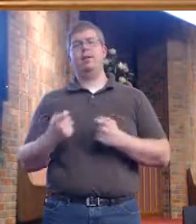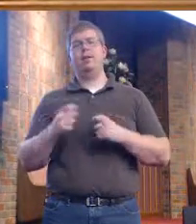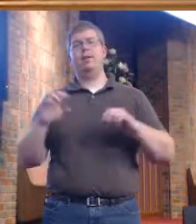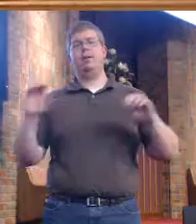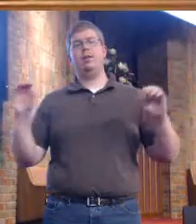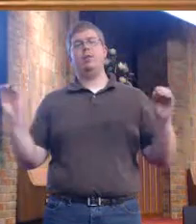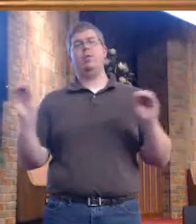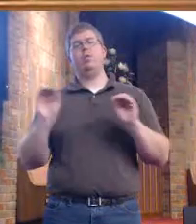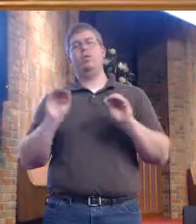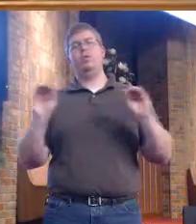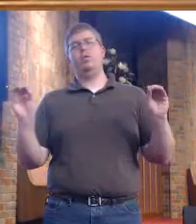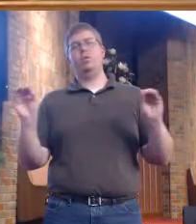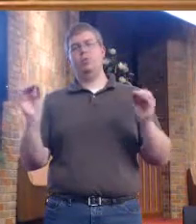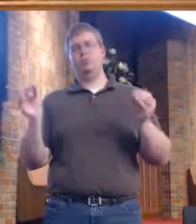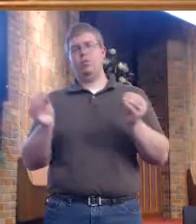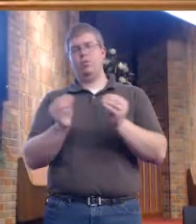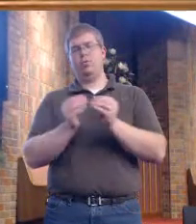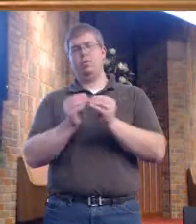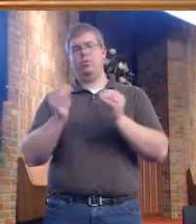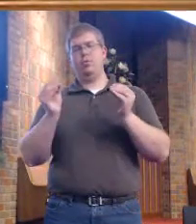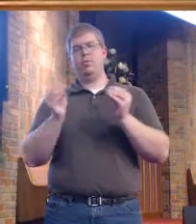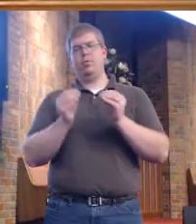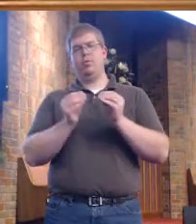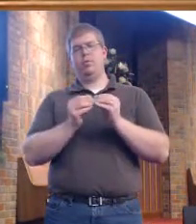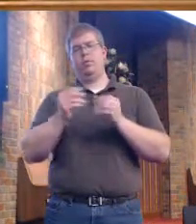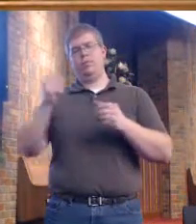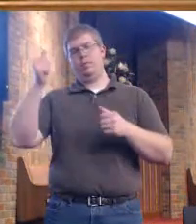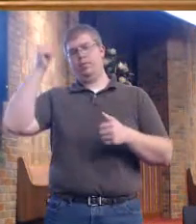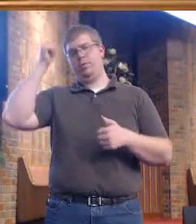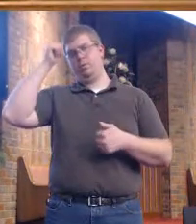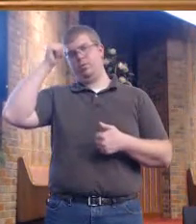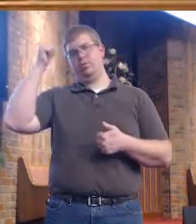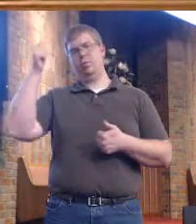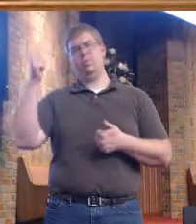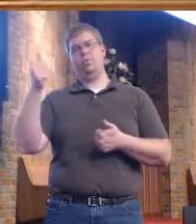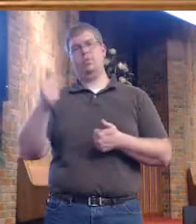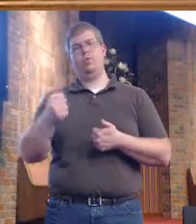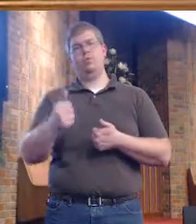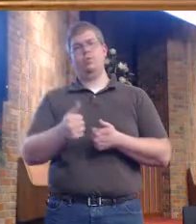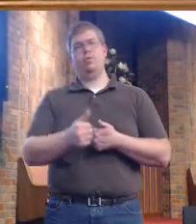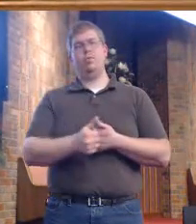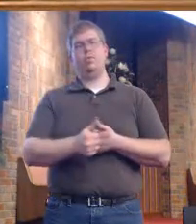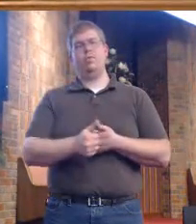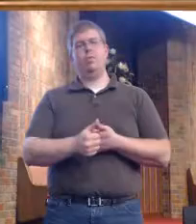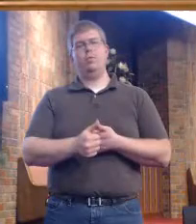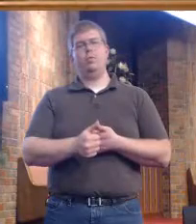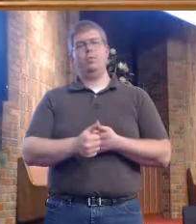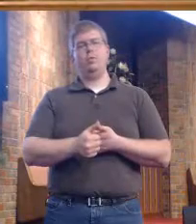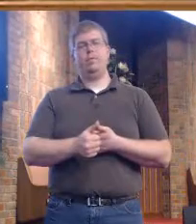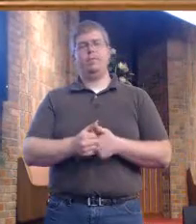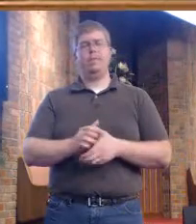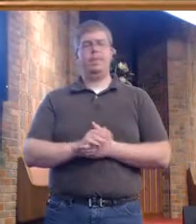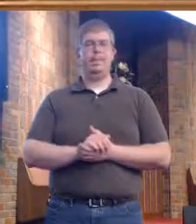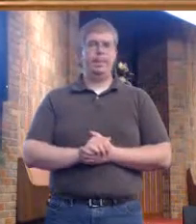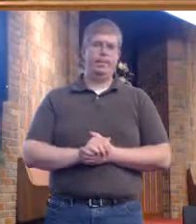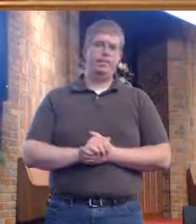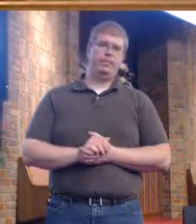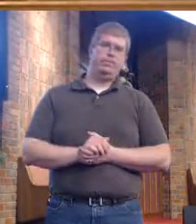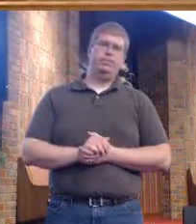iniquities remember no more.